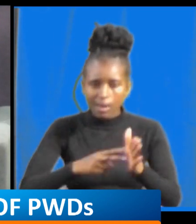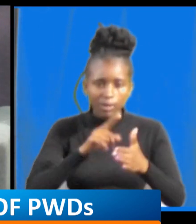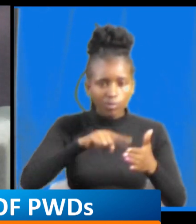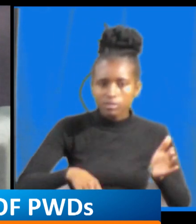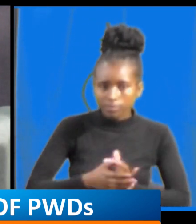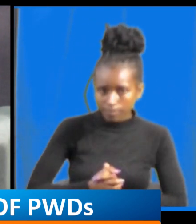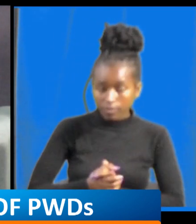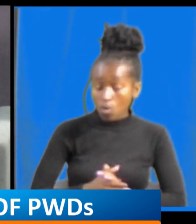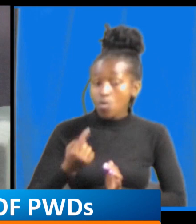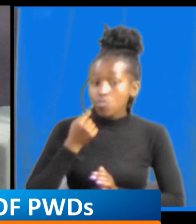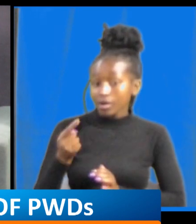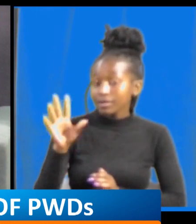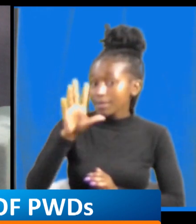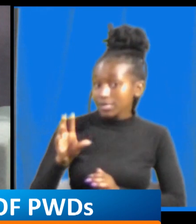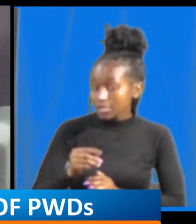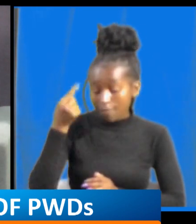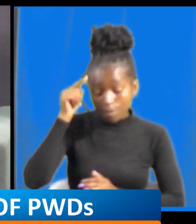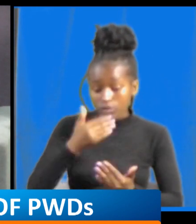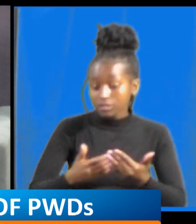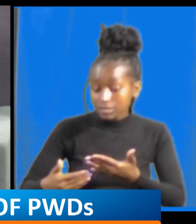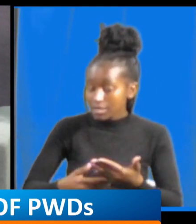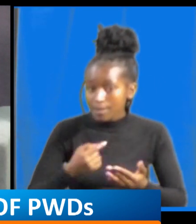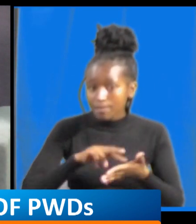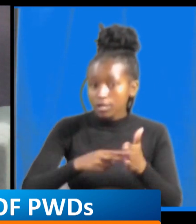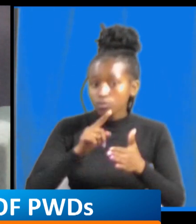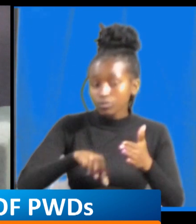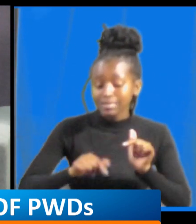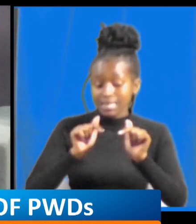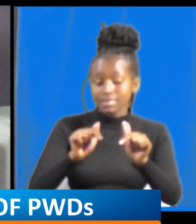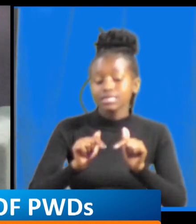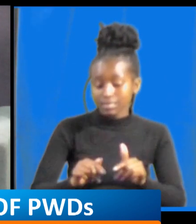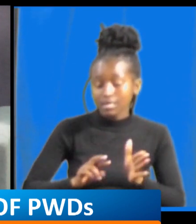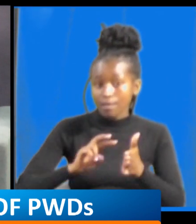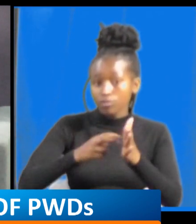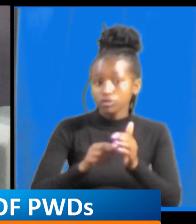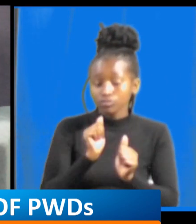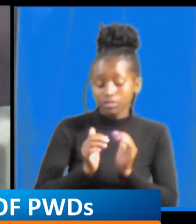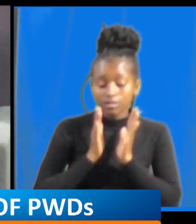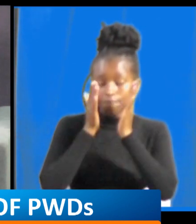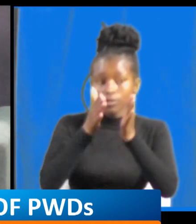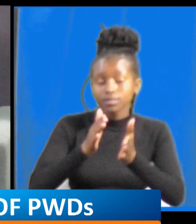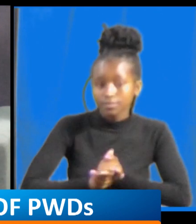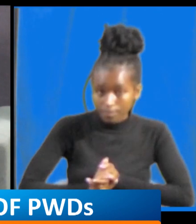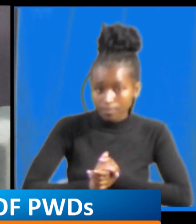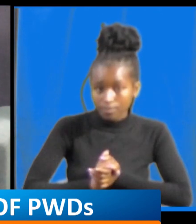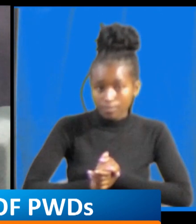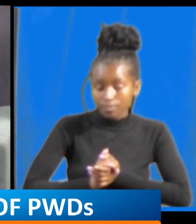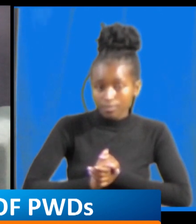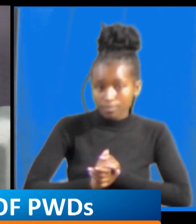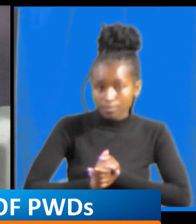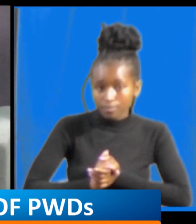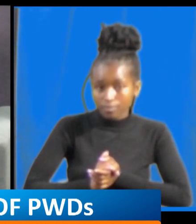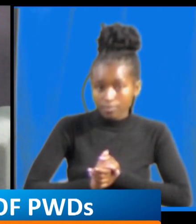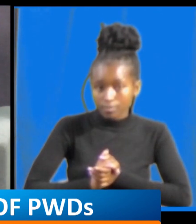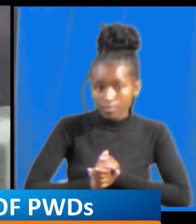100 for the children it's now like this project that is focusing on the employee it's a pilot